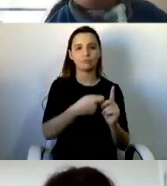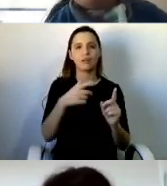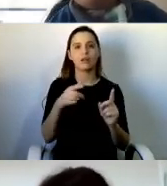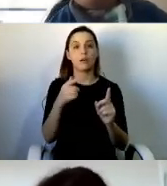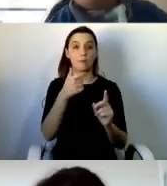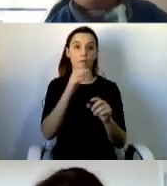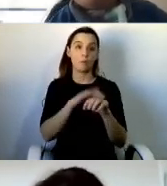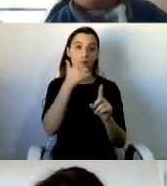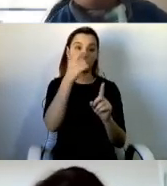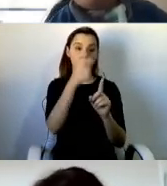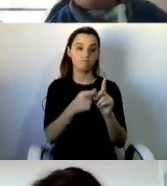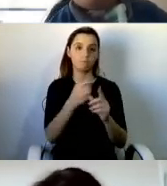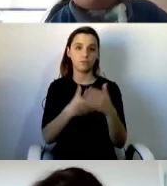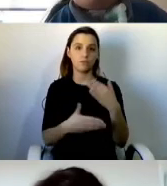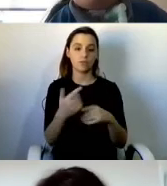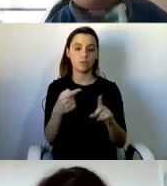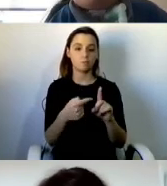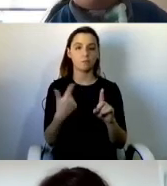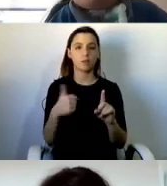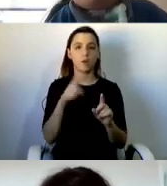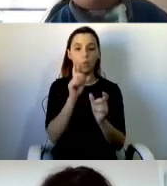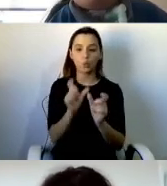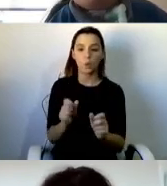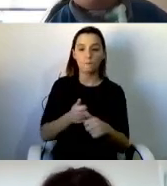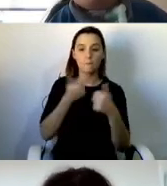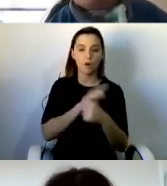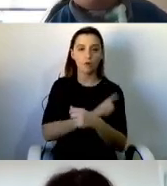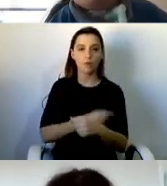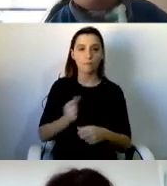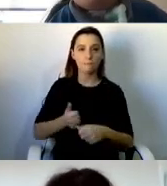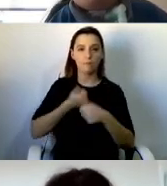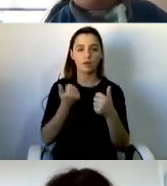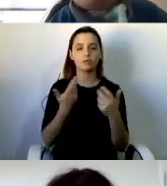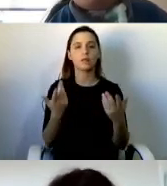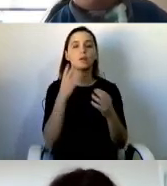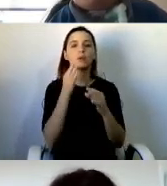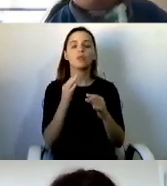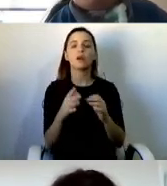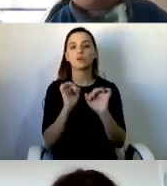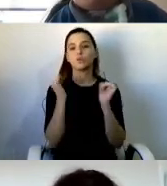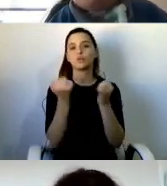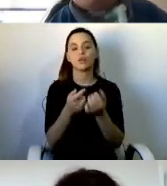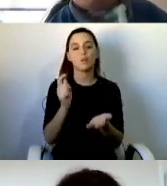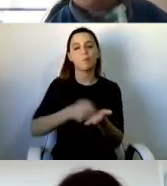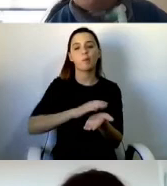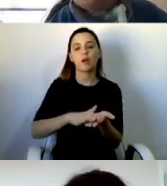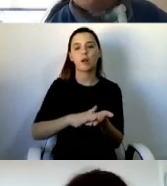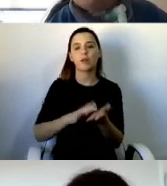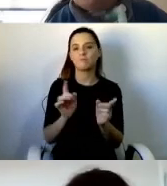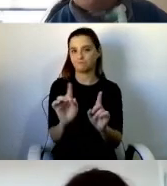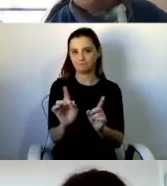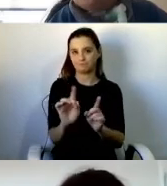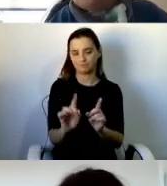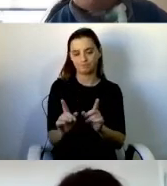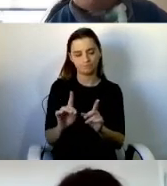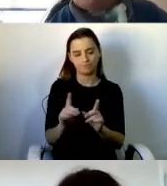Social care wasn't and still is not free at the point of need, and many disabled people who need care